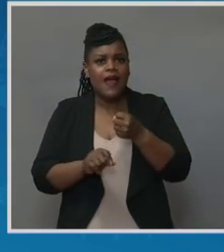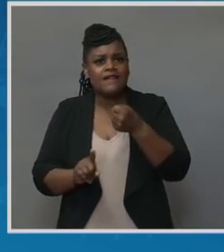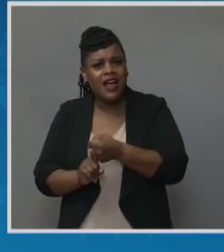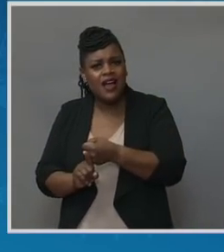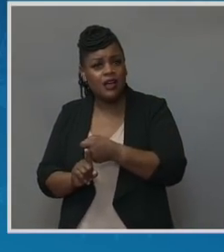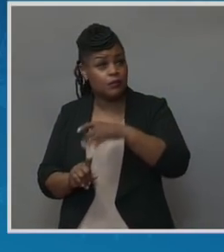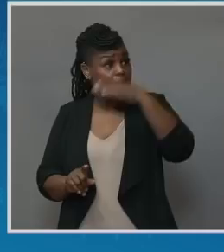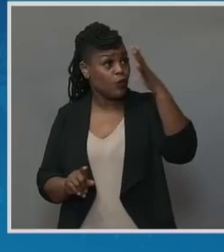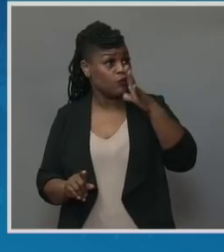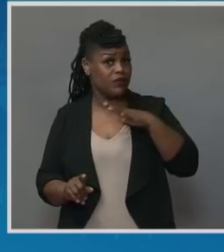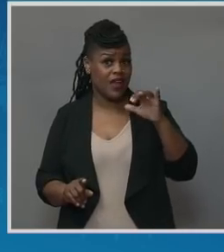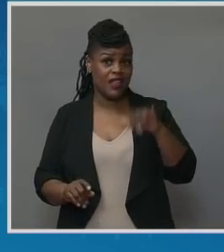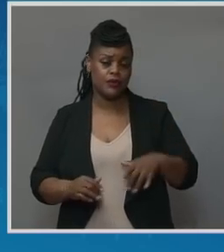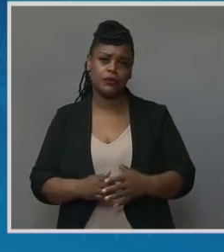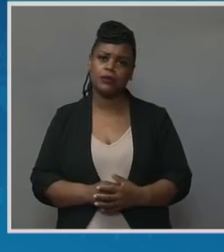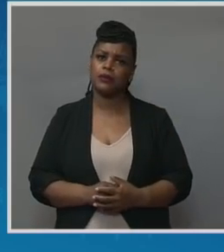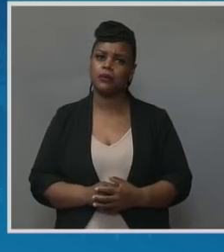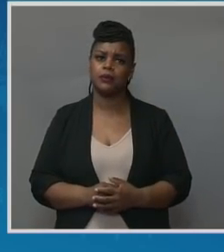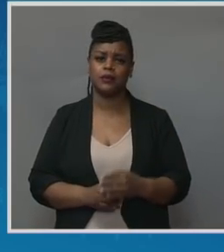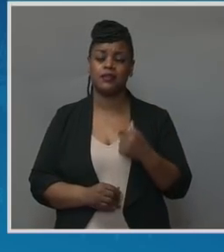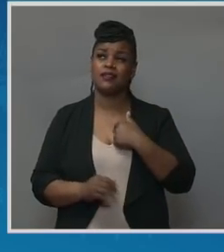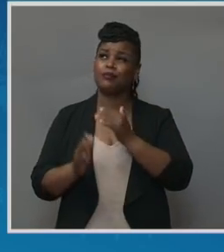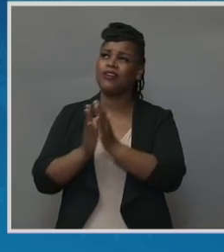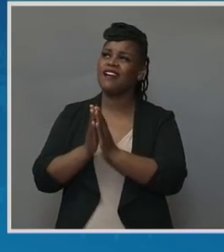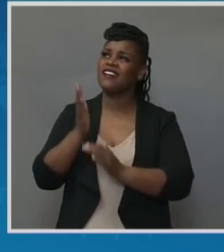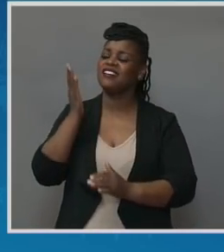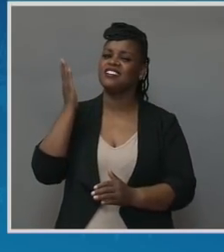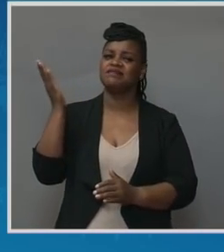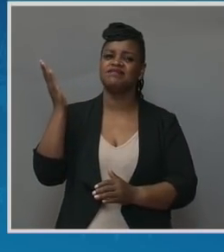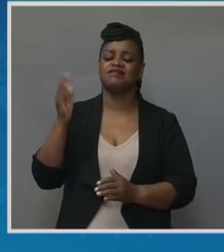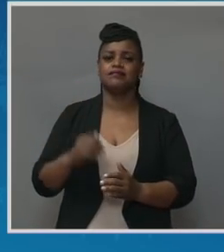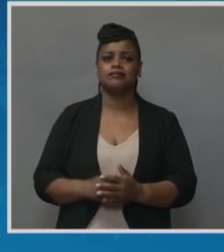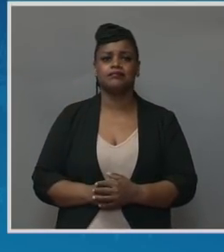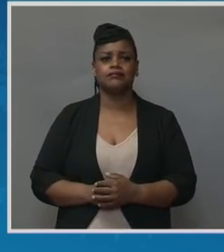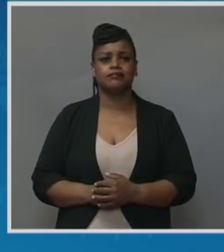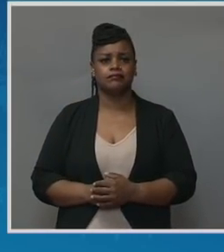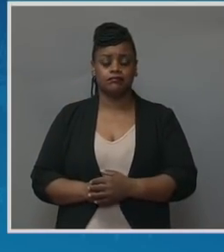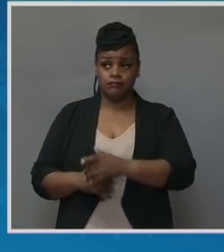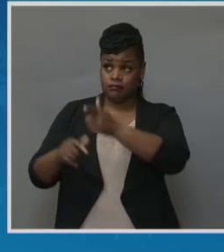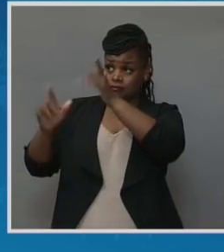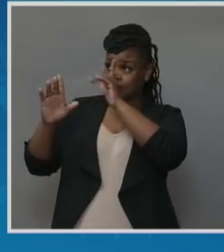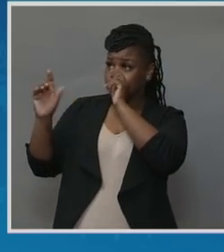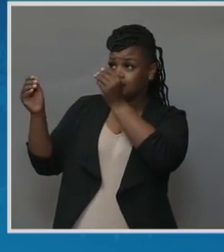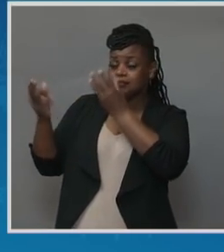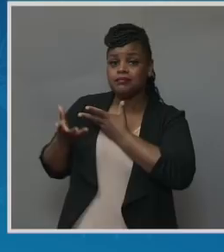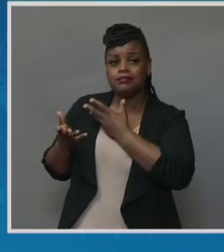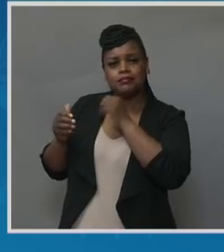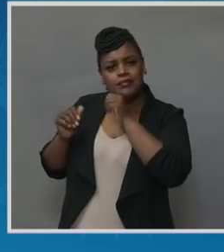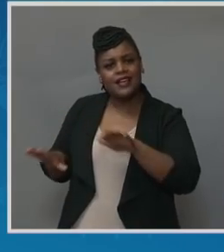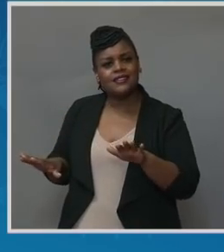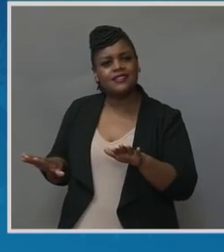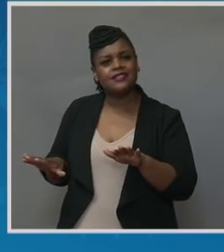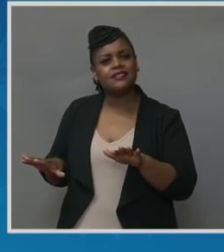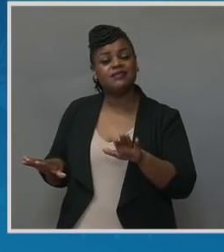that God would bless me with the baby. He blessed me with an angel.